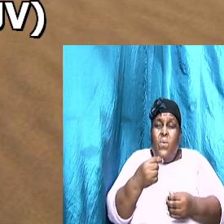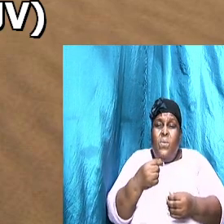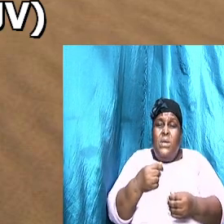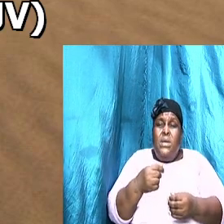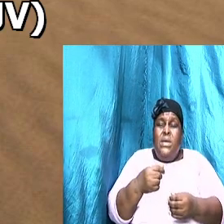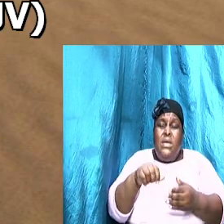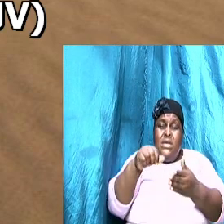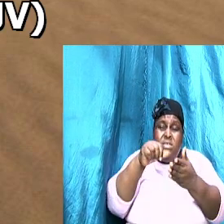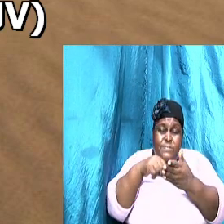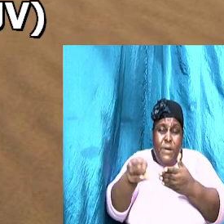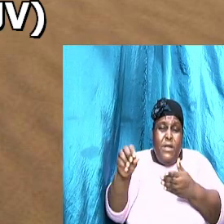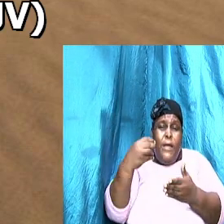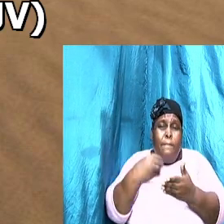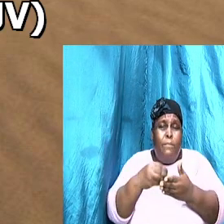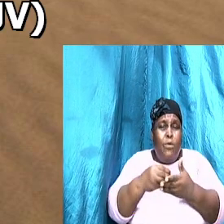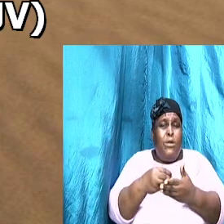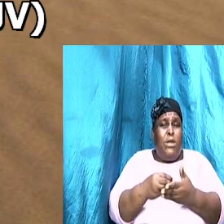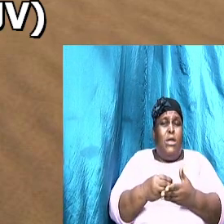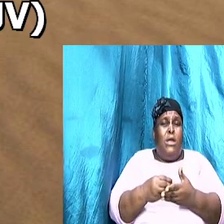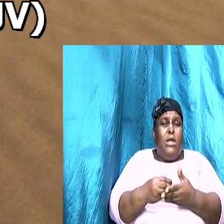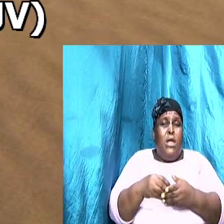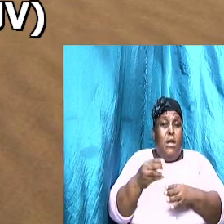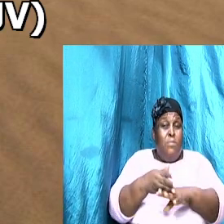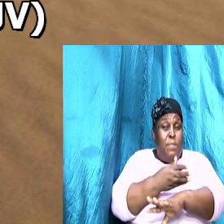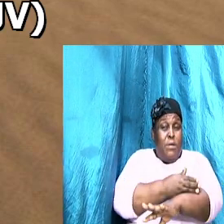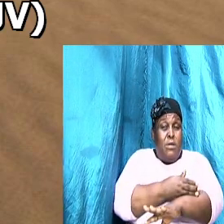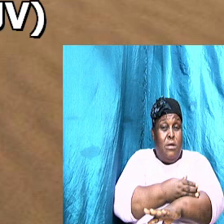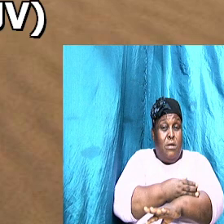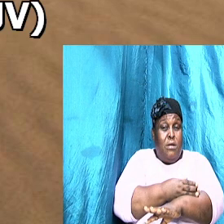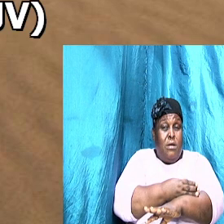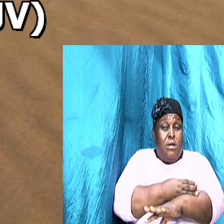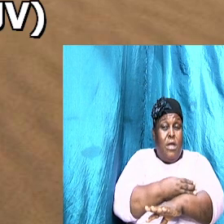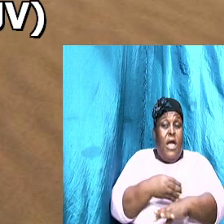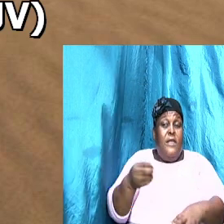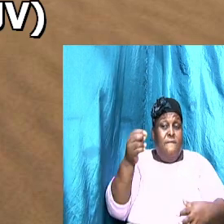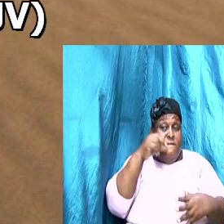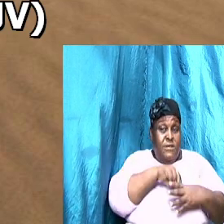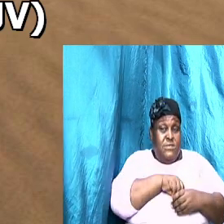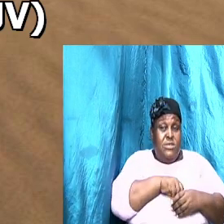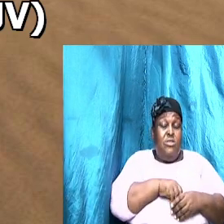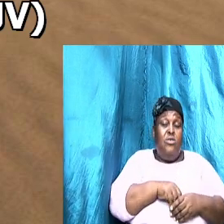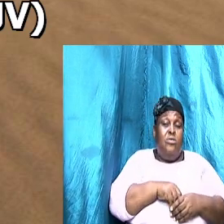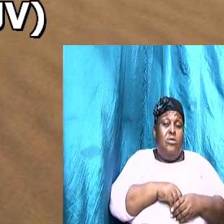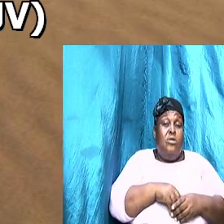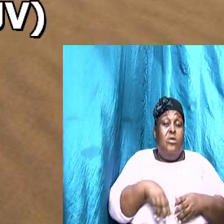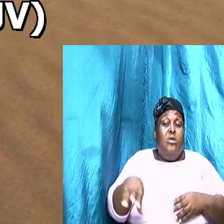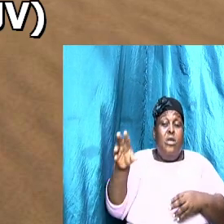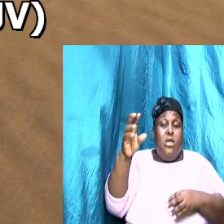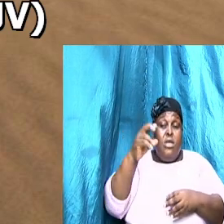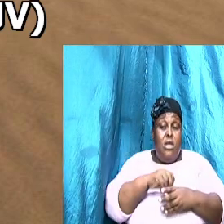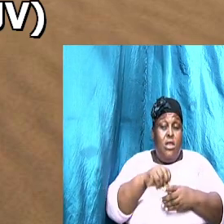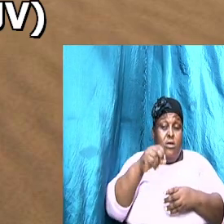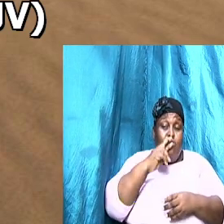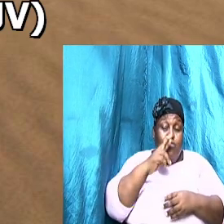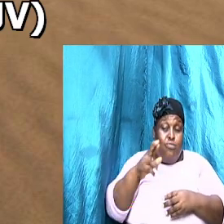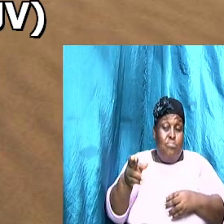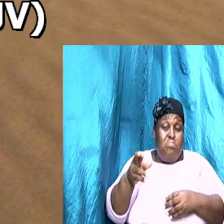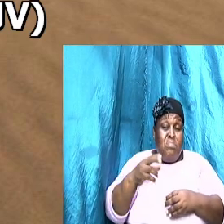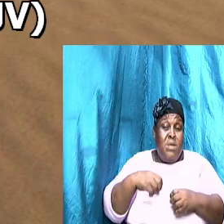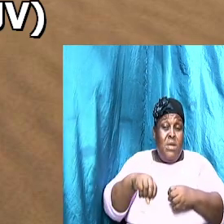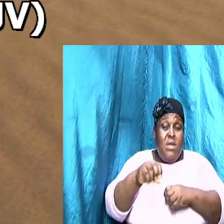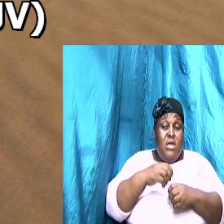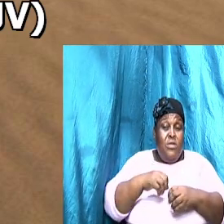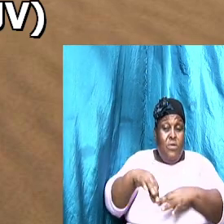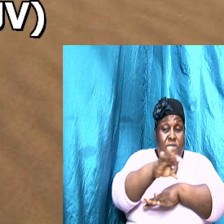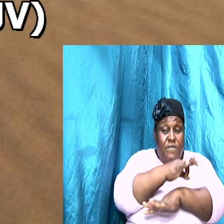properly and she invest in real estate and then turn the real estate investment into